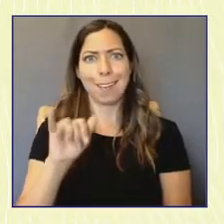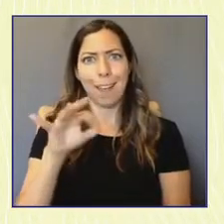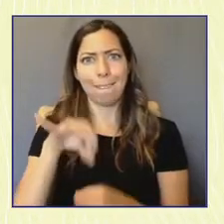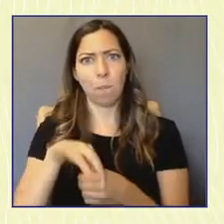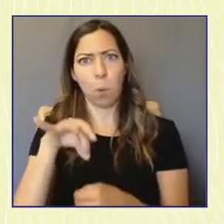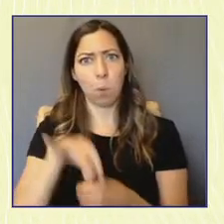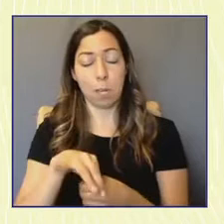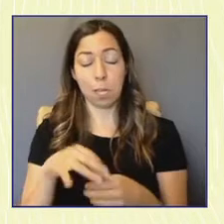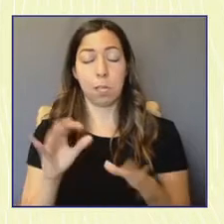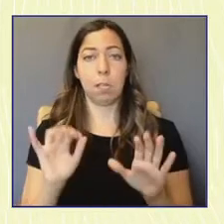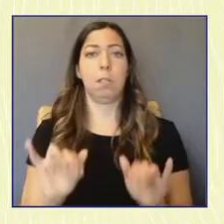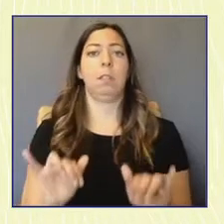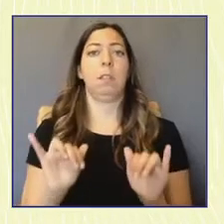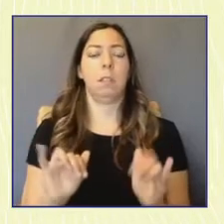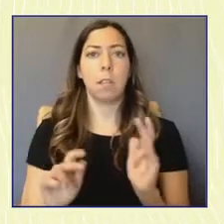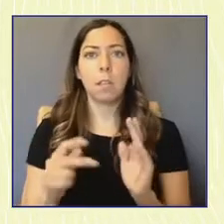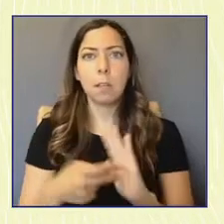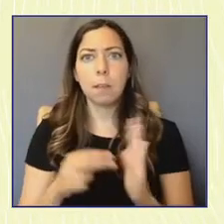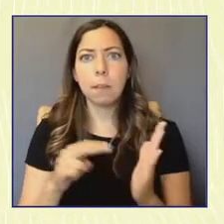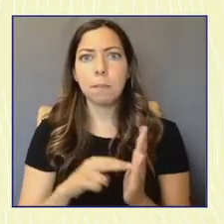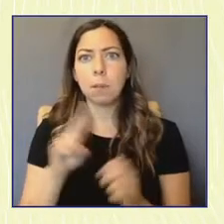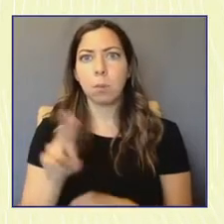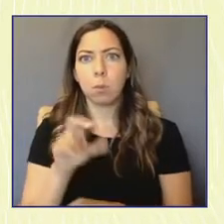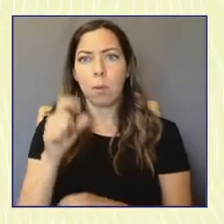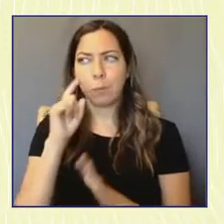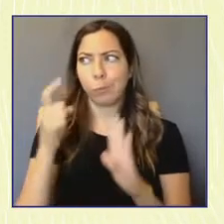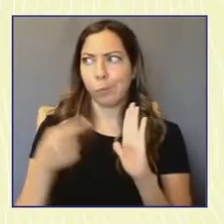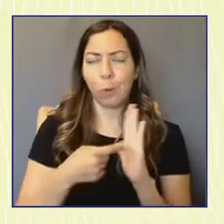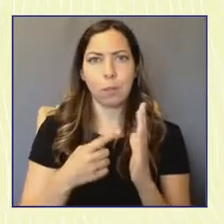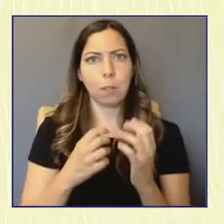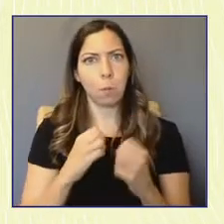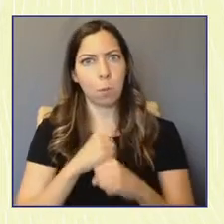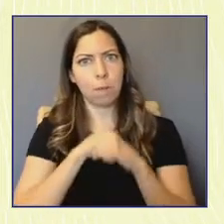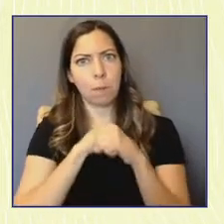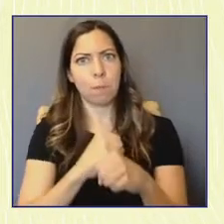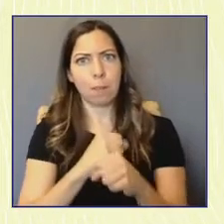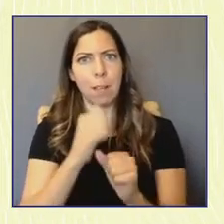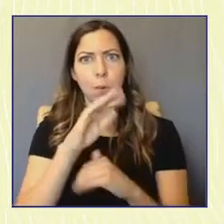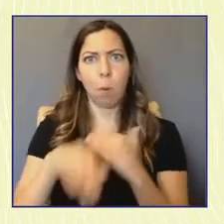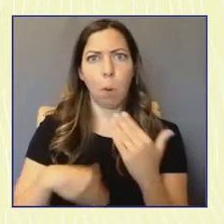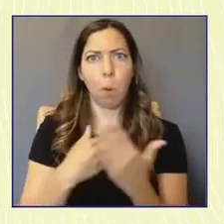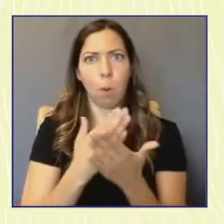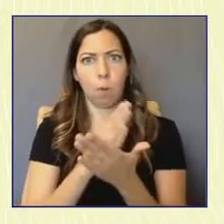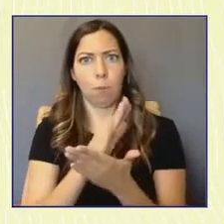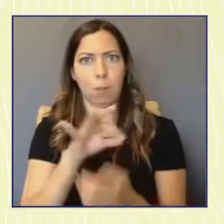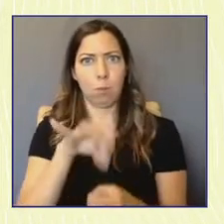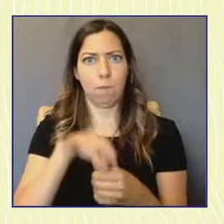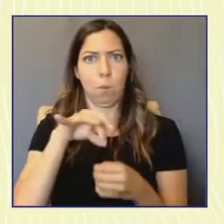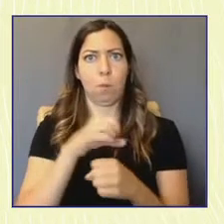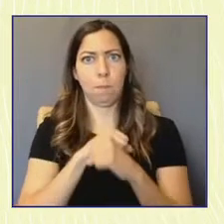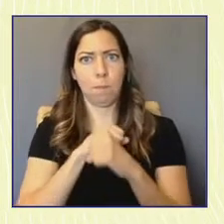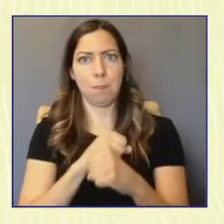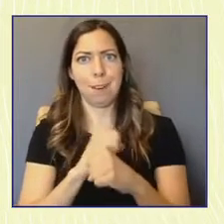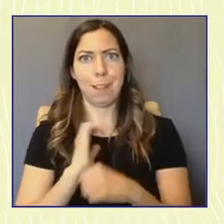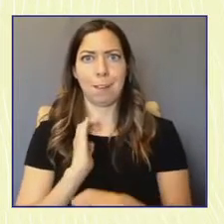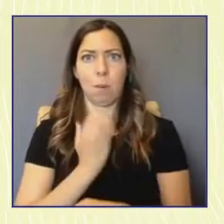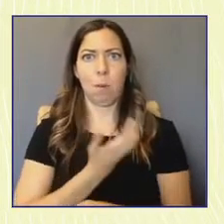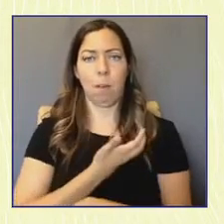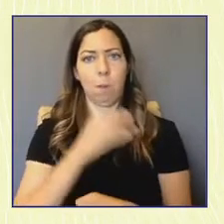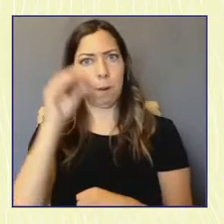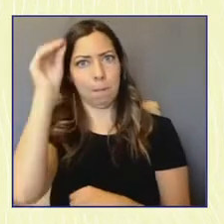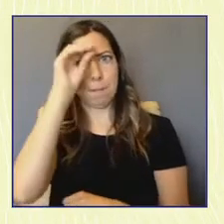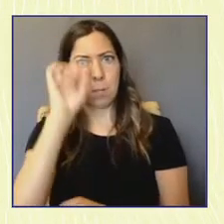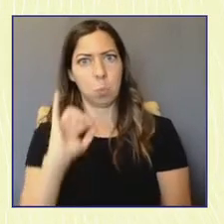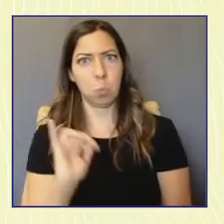everyone's voting rights. This is ultimately about protecting our voices. That's why it's critically important